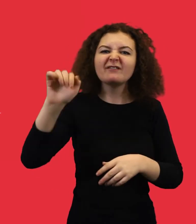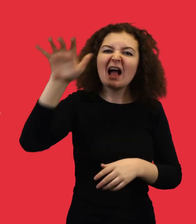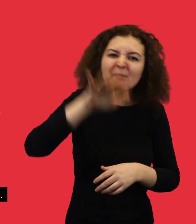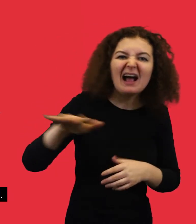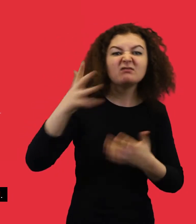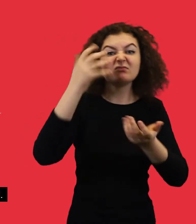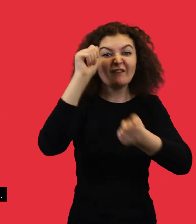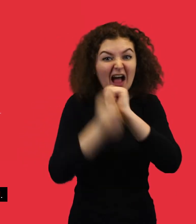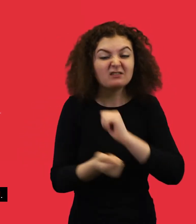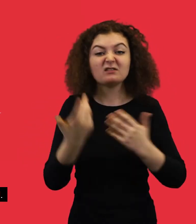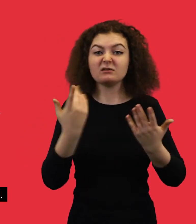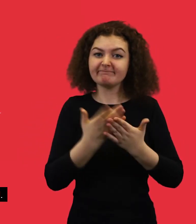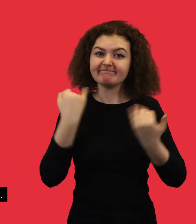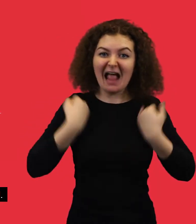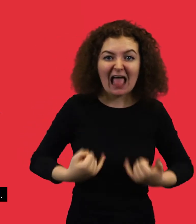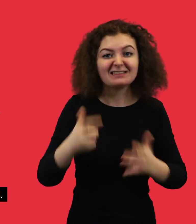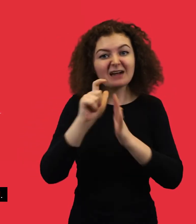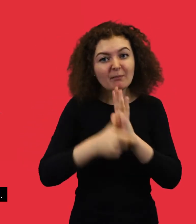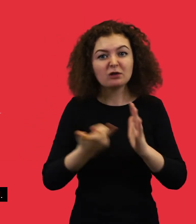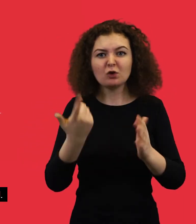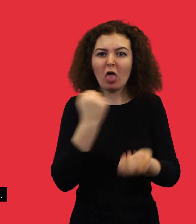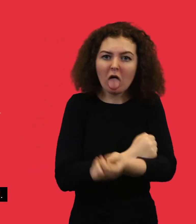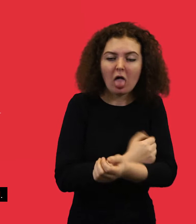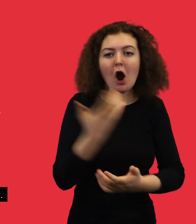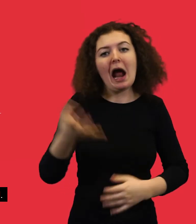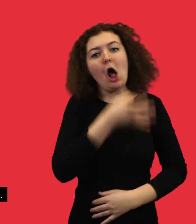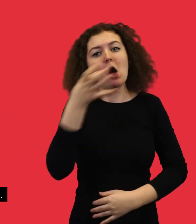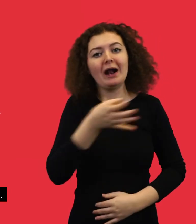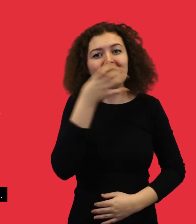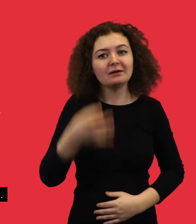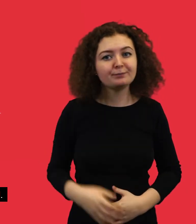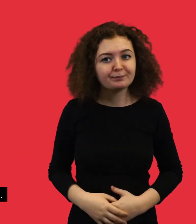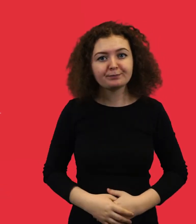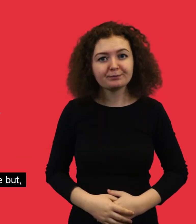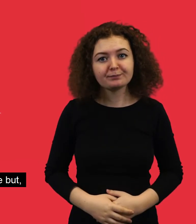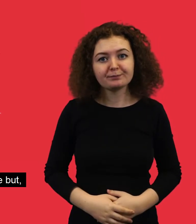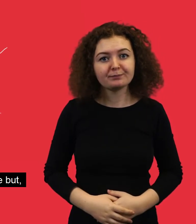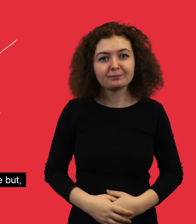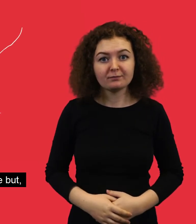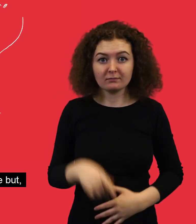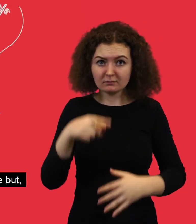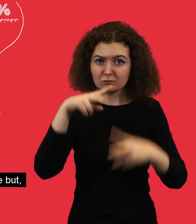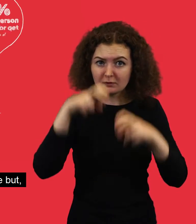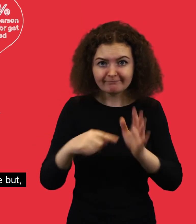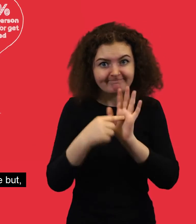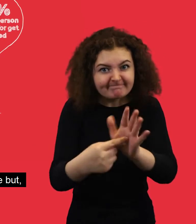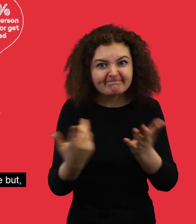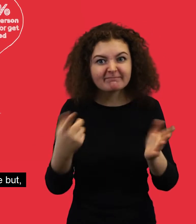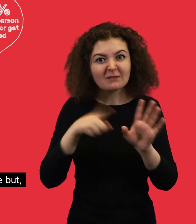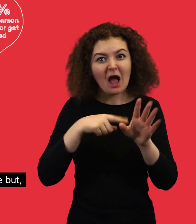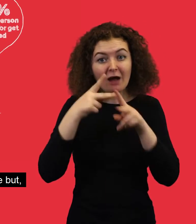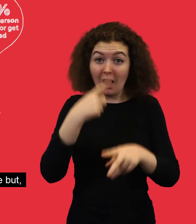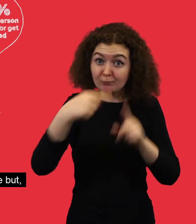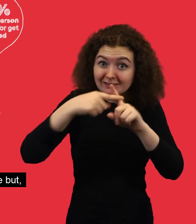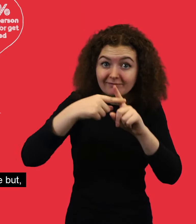their family or a friend who is ill, disabled or misuses drugs or alcohol. The research showed that being a young